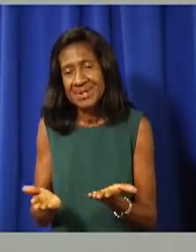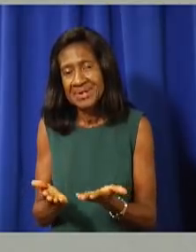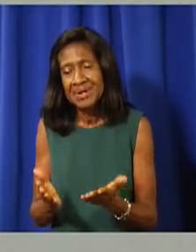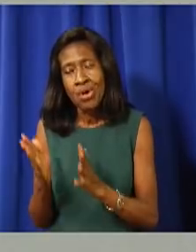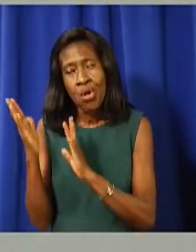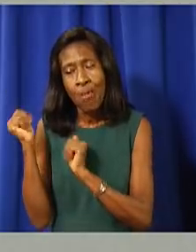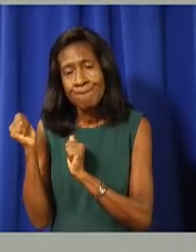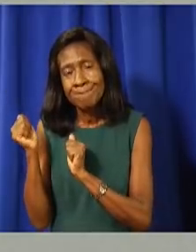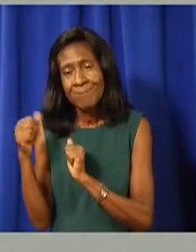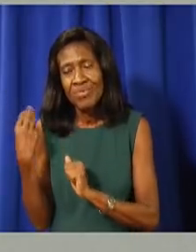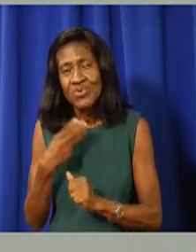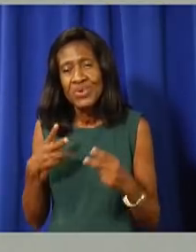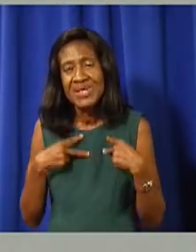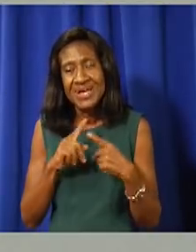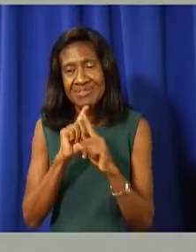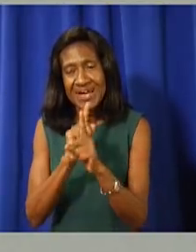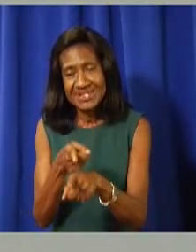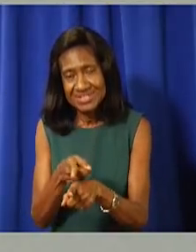at that point, hopefully.